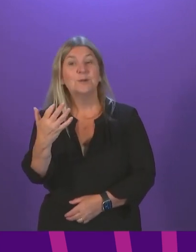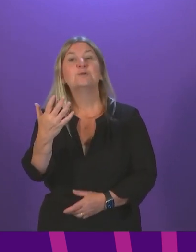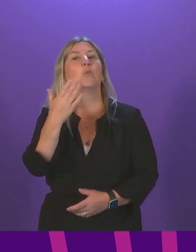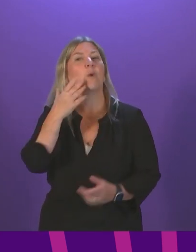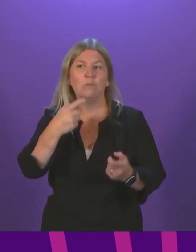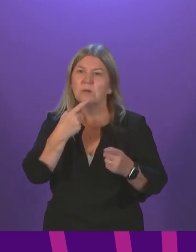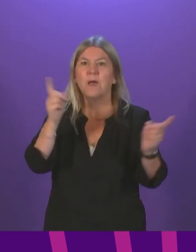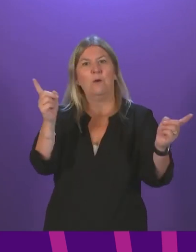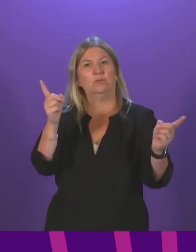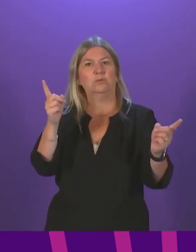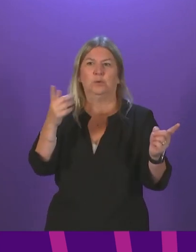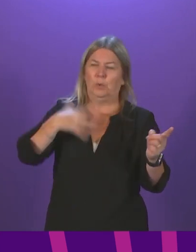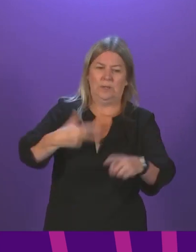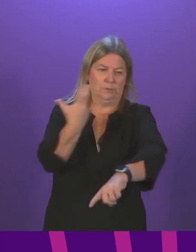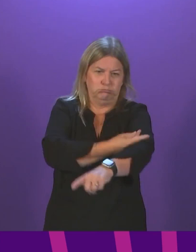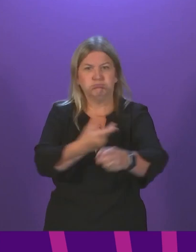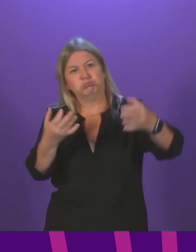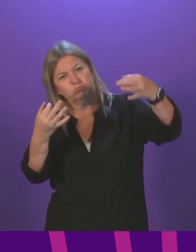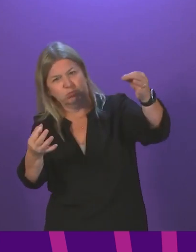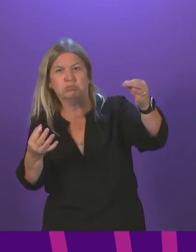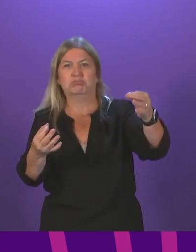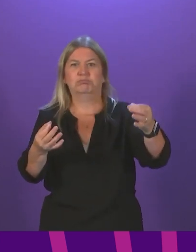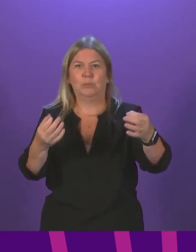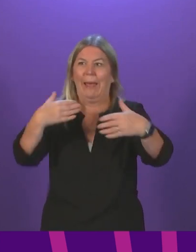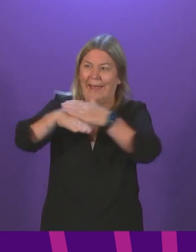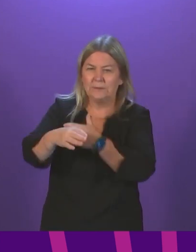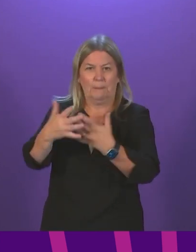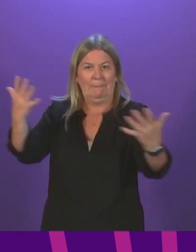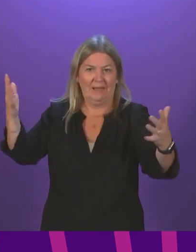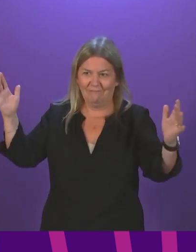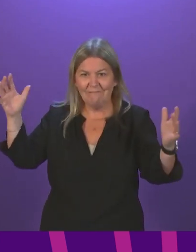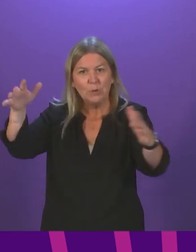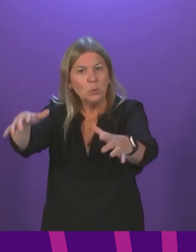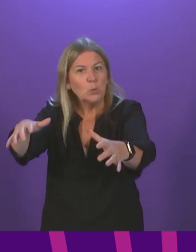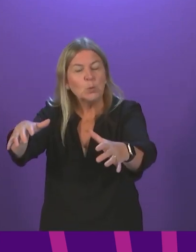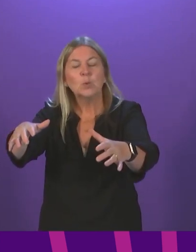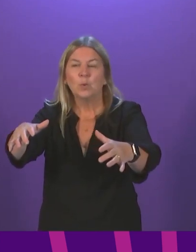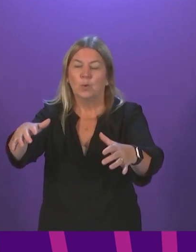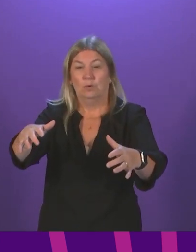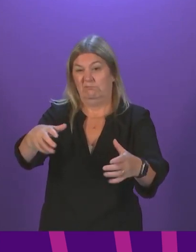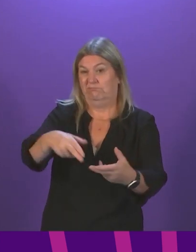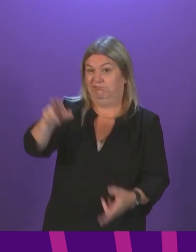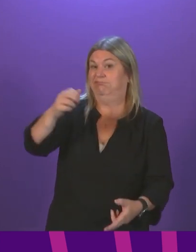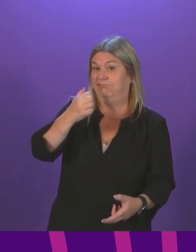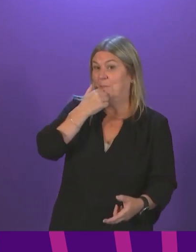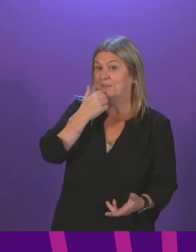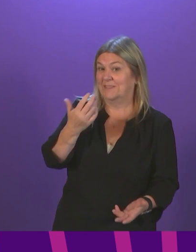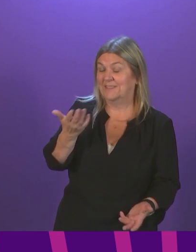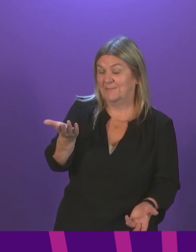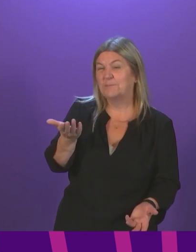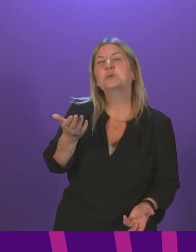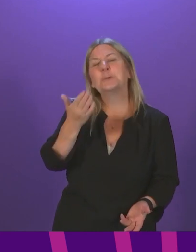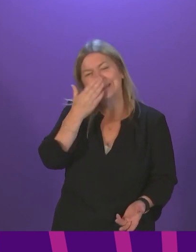of COVID certification compared to the previous 12 days. So, again, I think we can see, albeit on an early